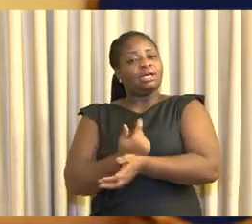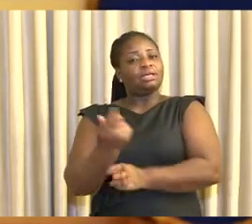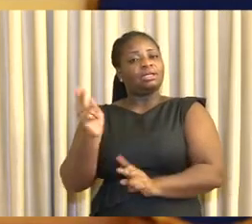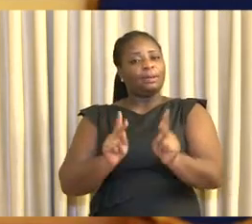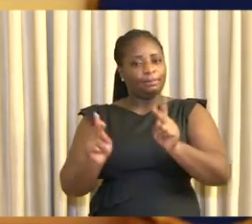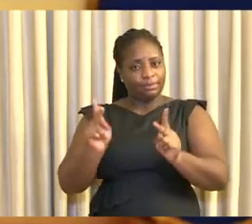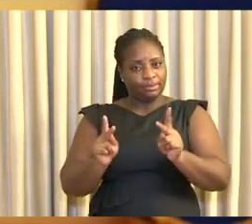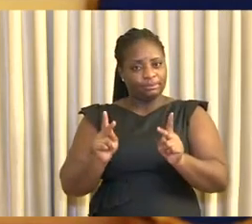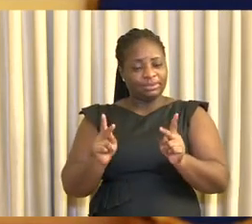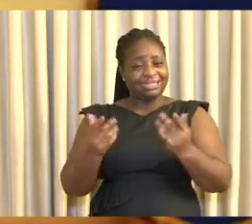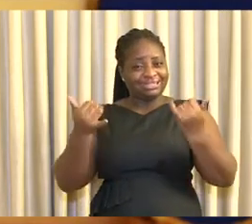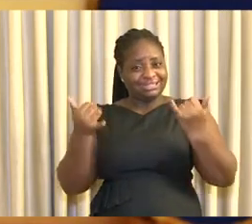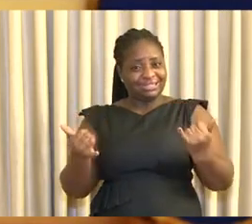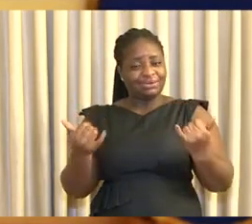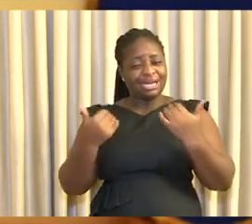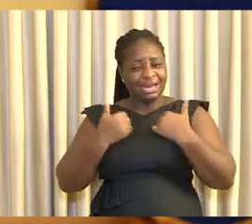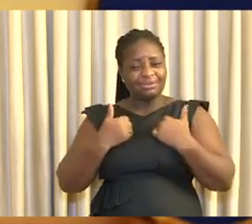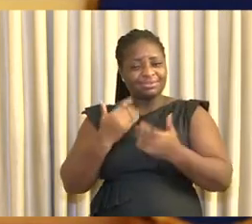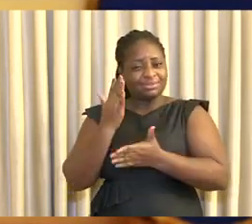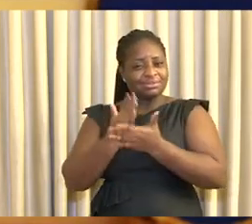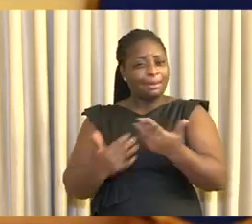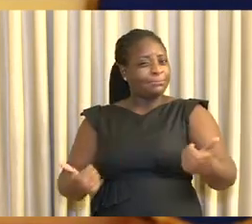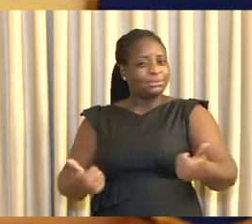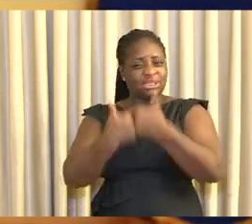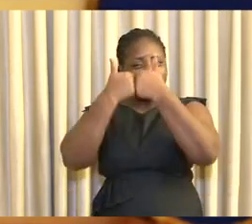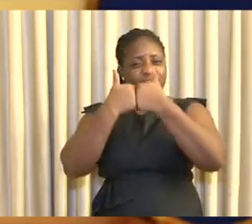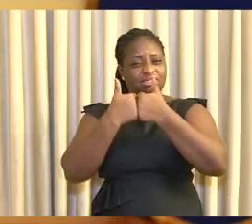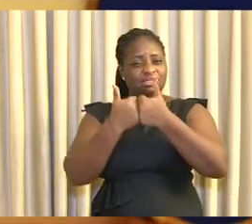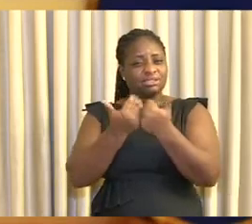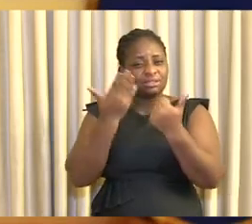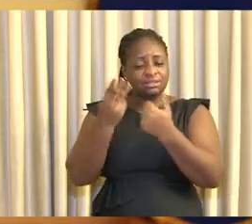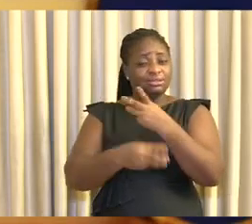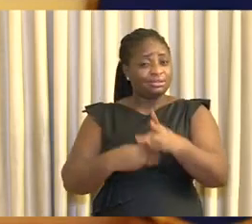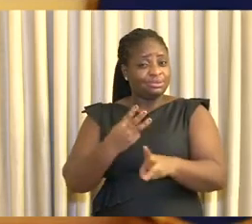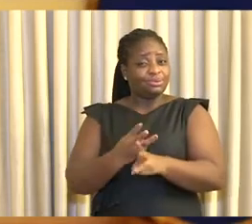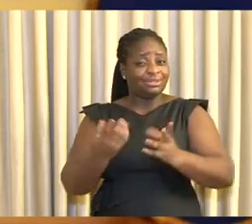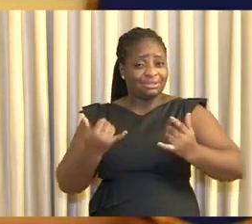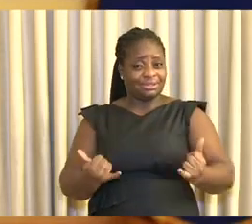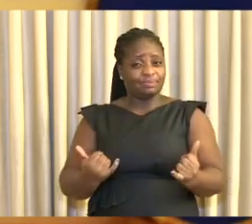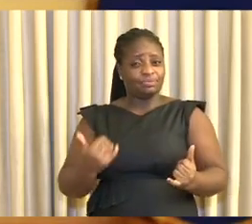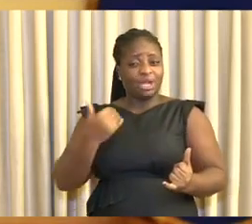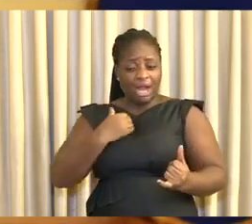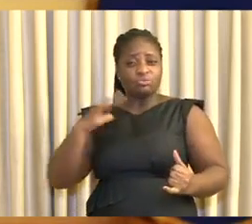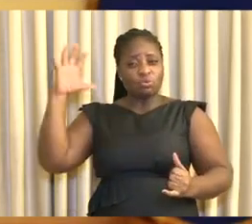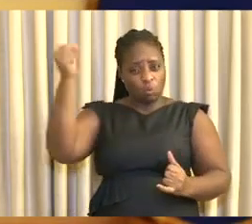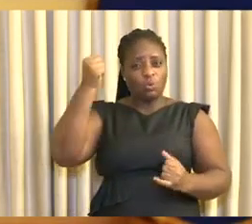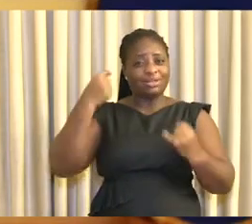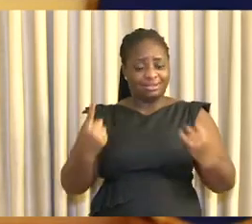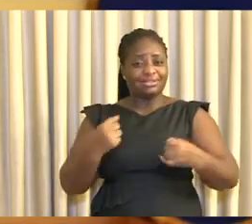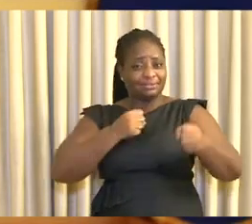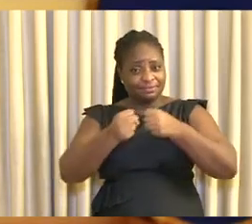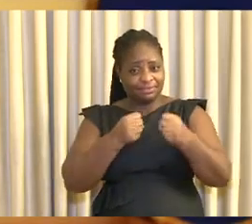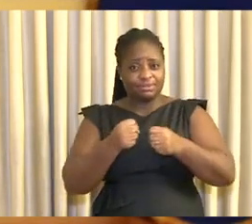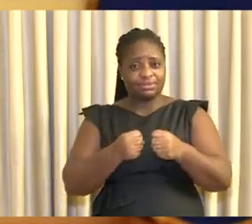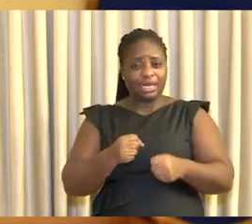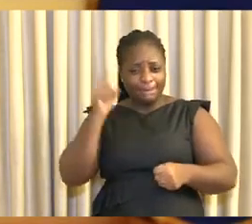Fellow Ghanaians, we are confronting one of the greatest challenges of our generation. We have to win